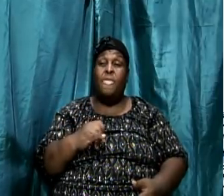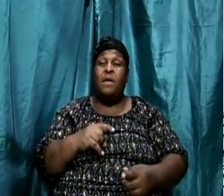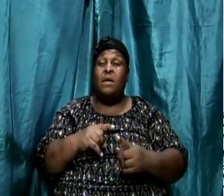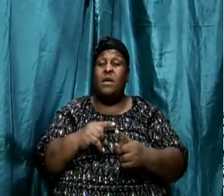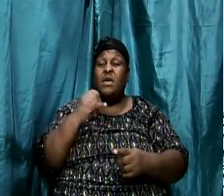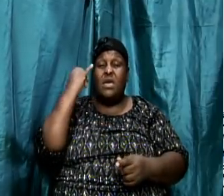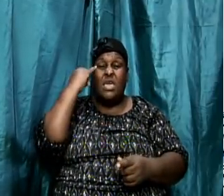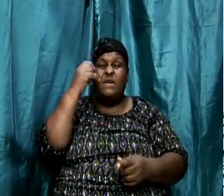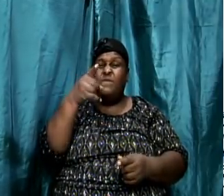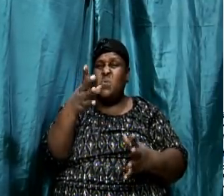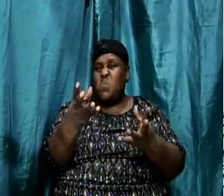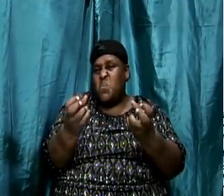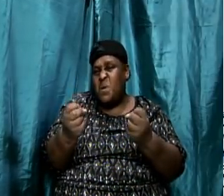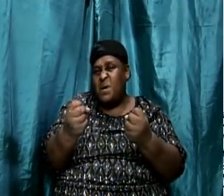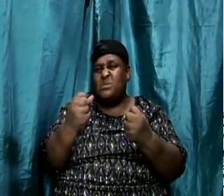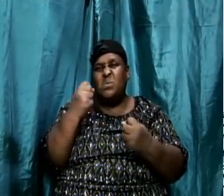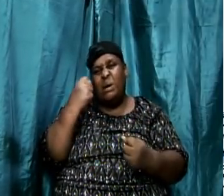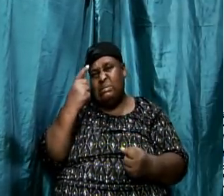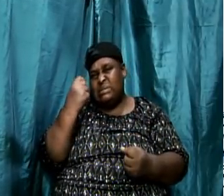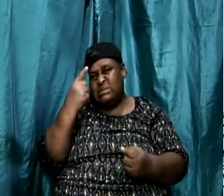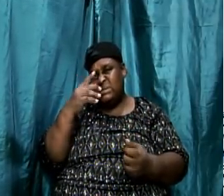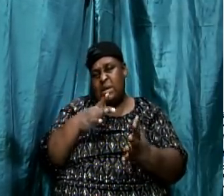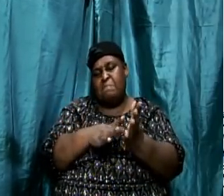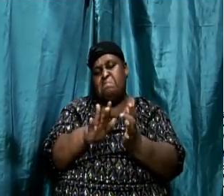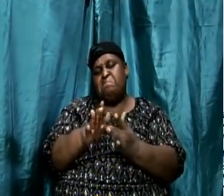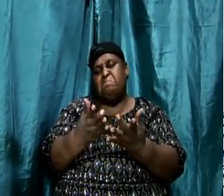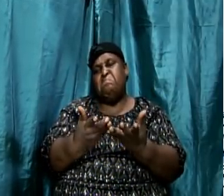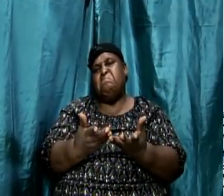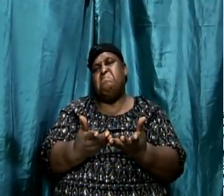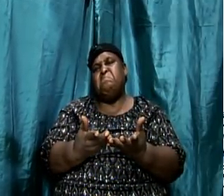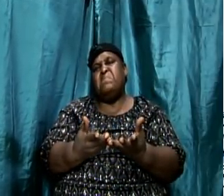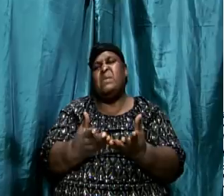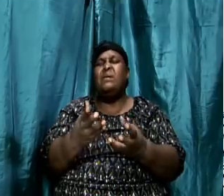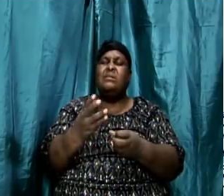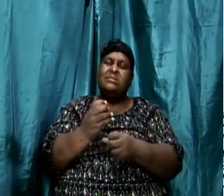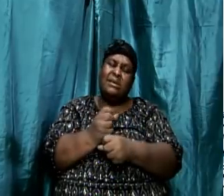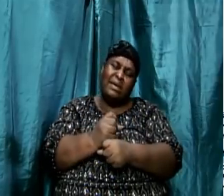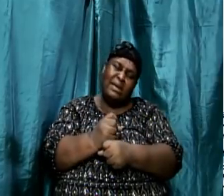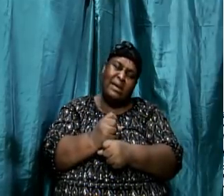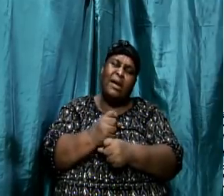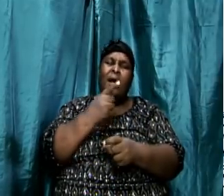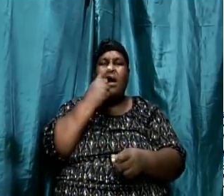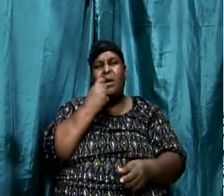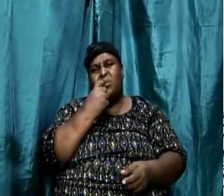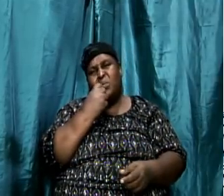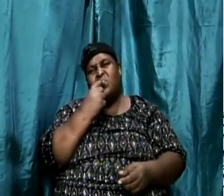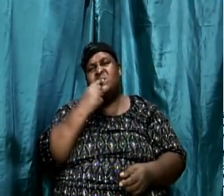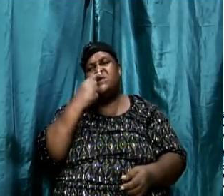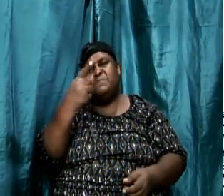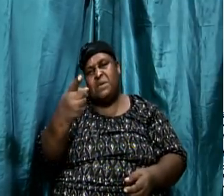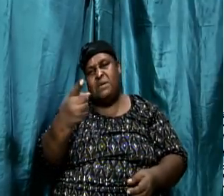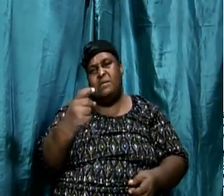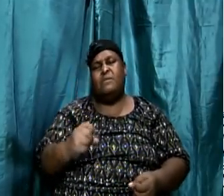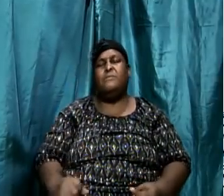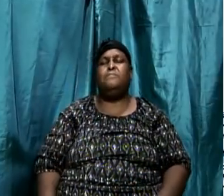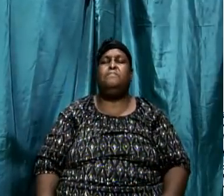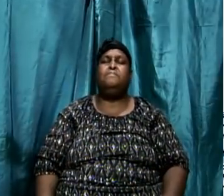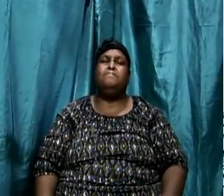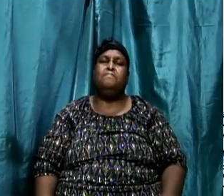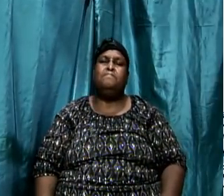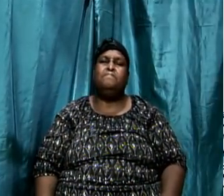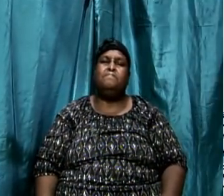to take up your Bible to read it. Try to look into the scripture and see who actually is speaking. Amen.